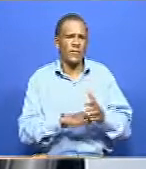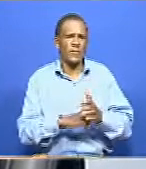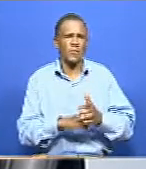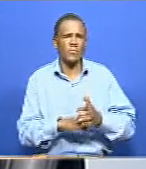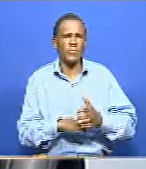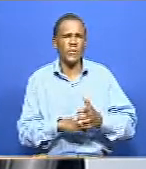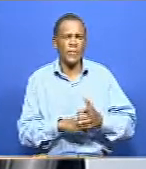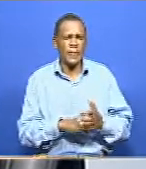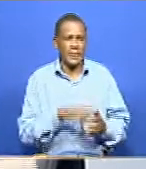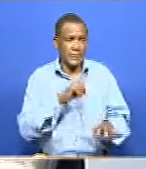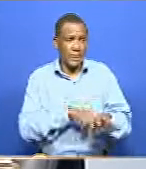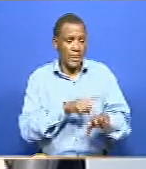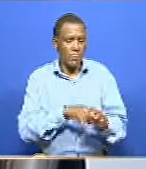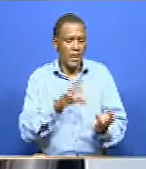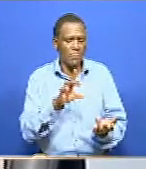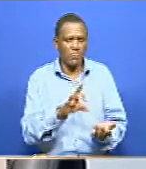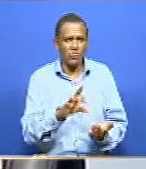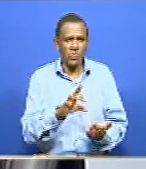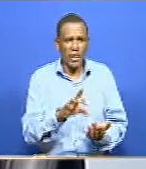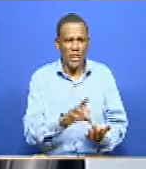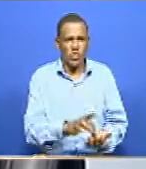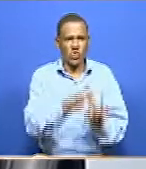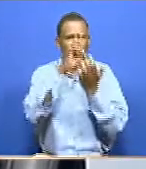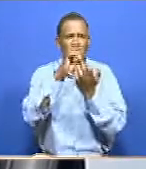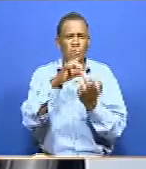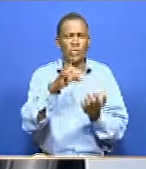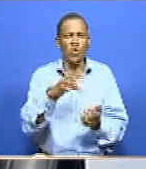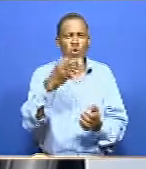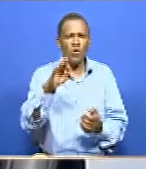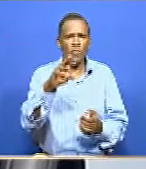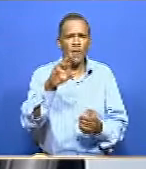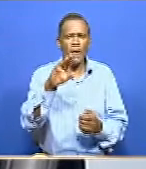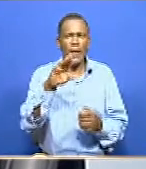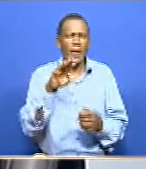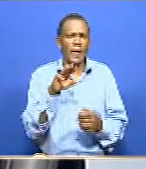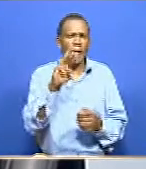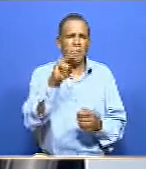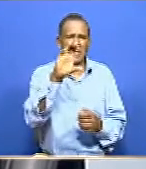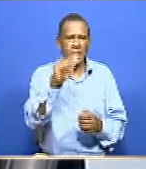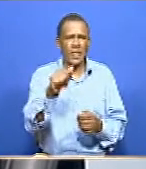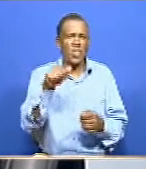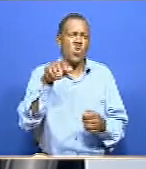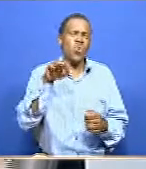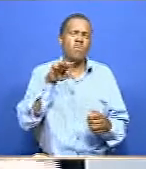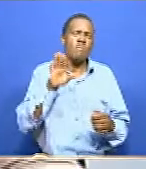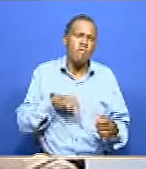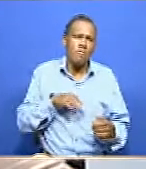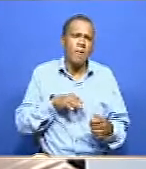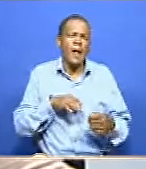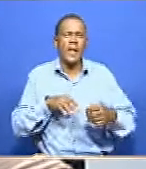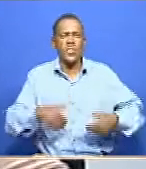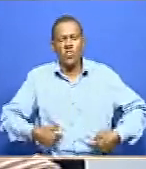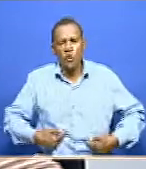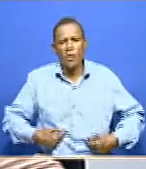nomination, nominated MCAs, there has to be a woman, there has to be a youth, and there has to be a person with disability. Do we have